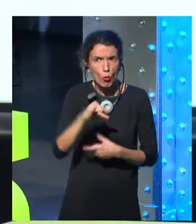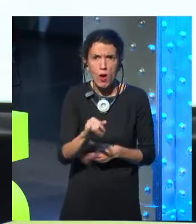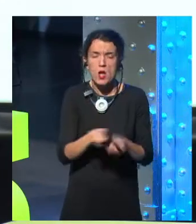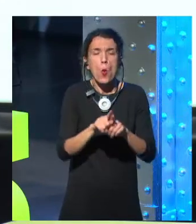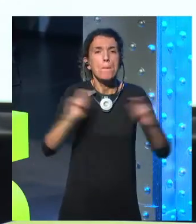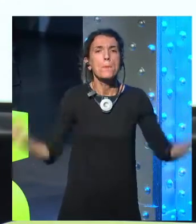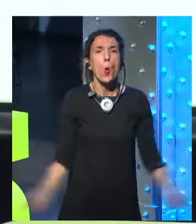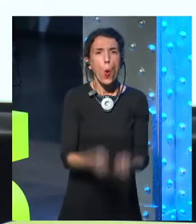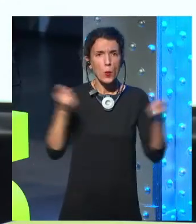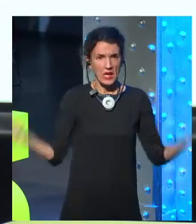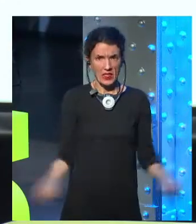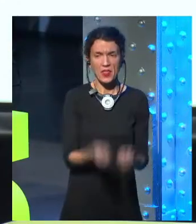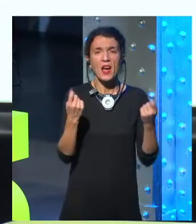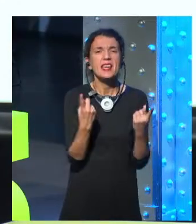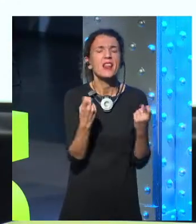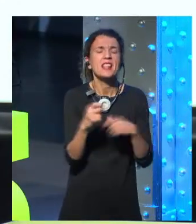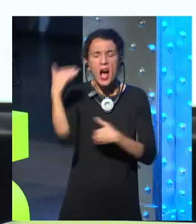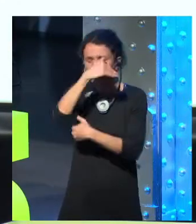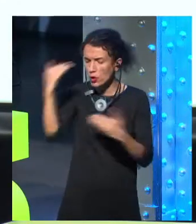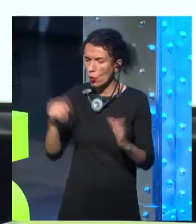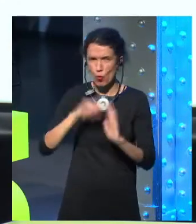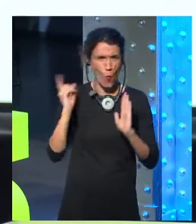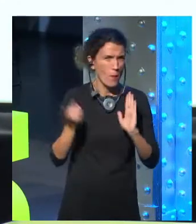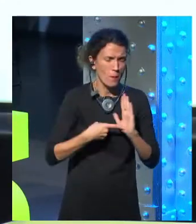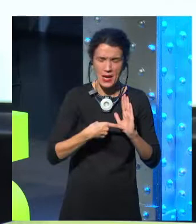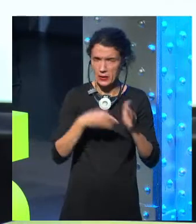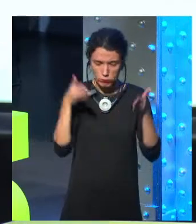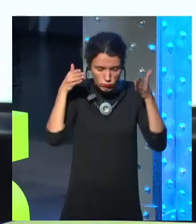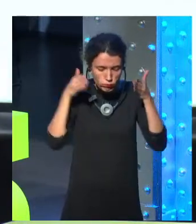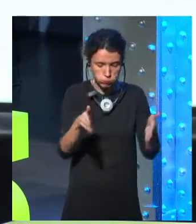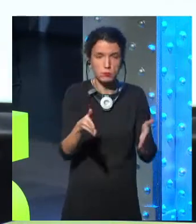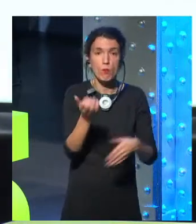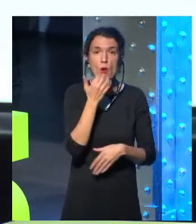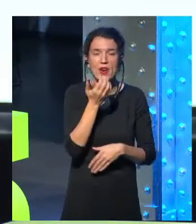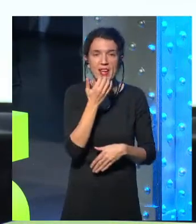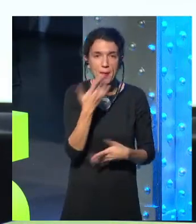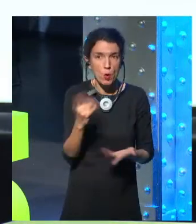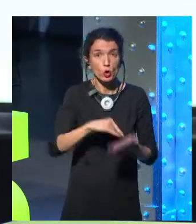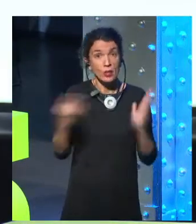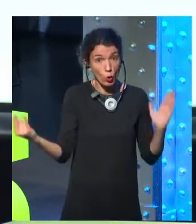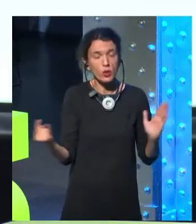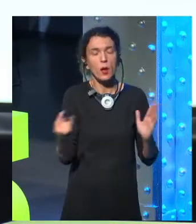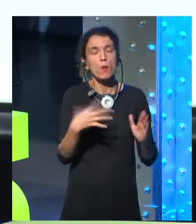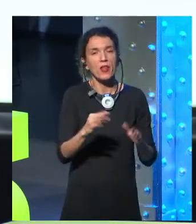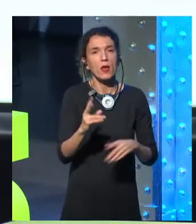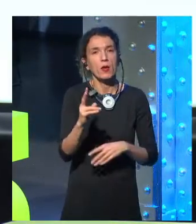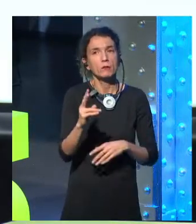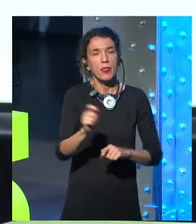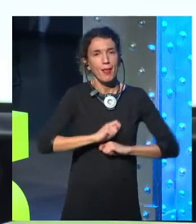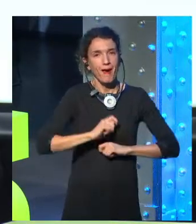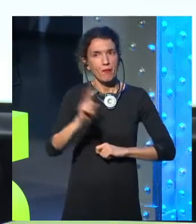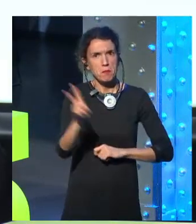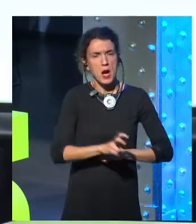and like if you're in a supermarket or if you're at a counter trying to order something.